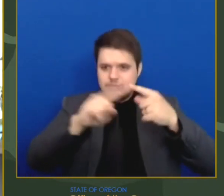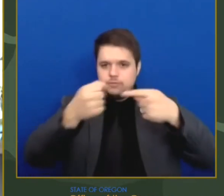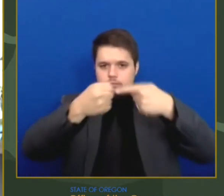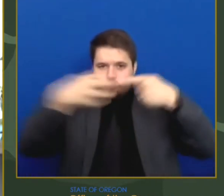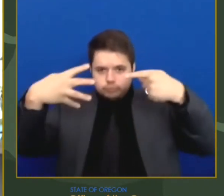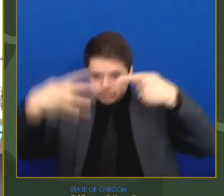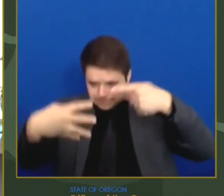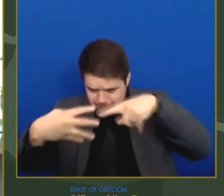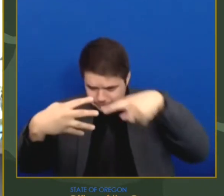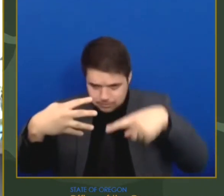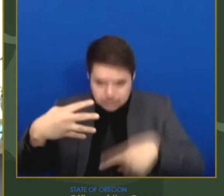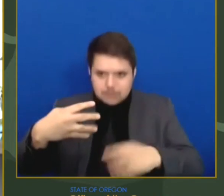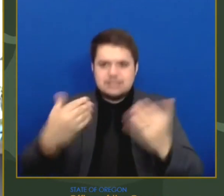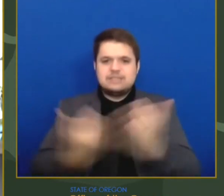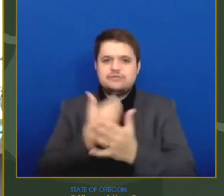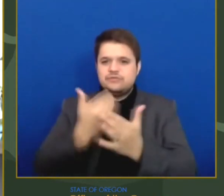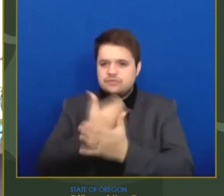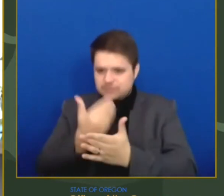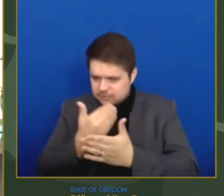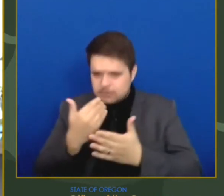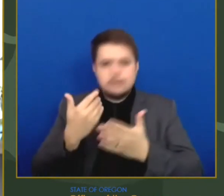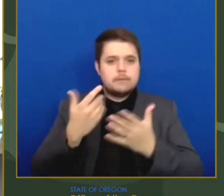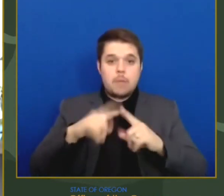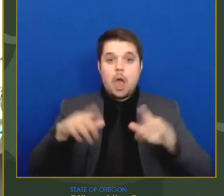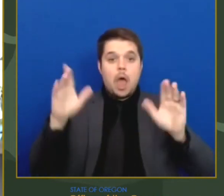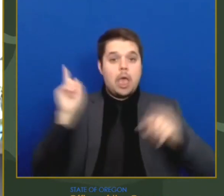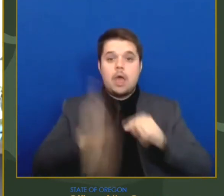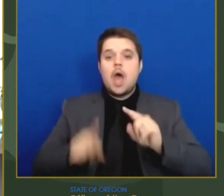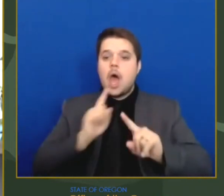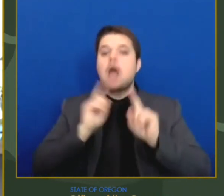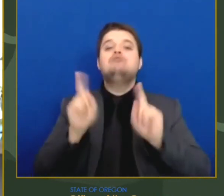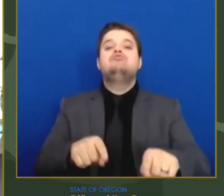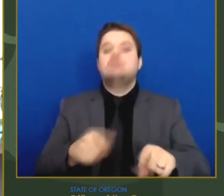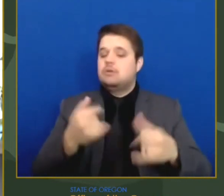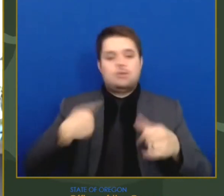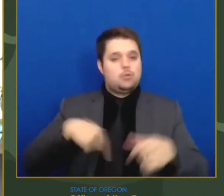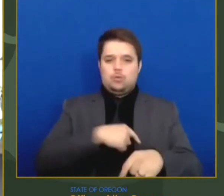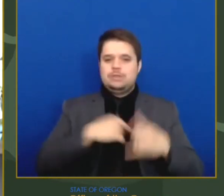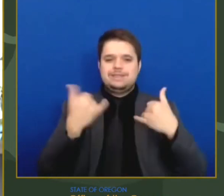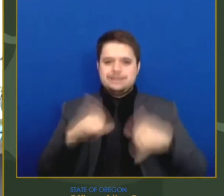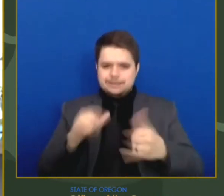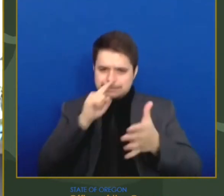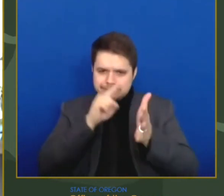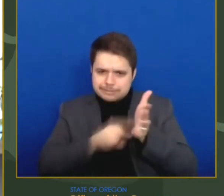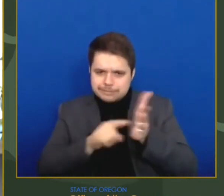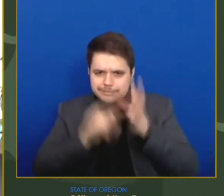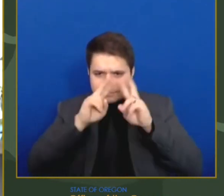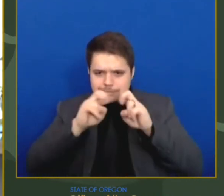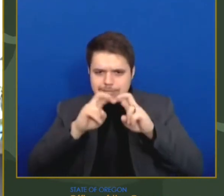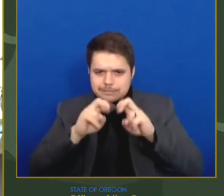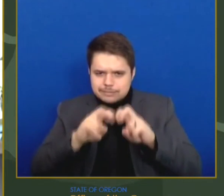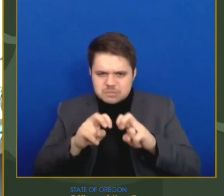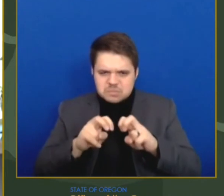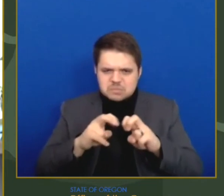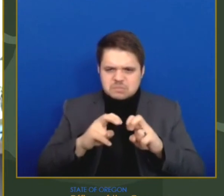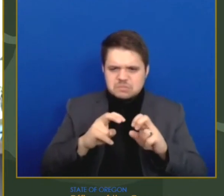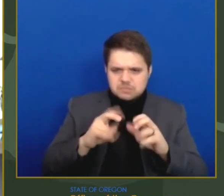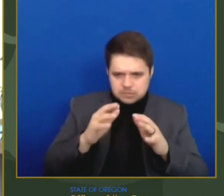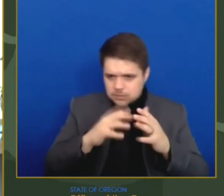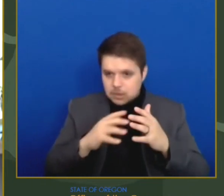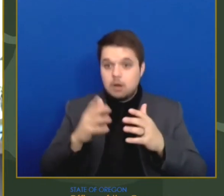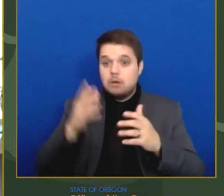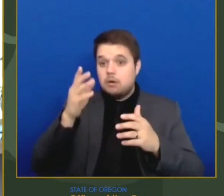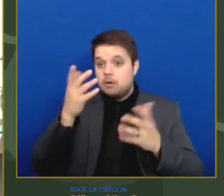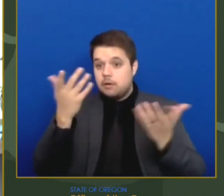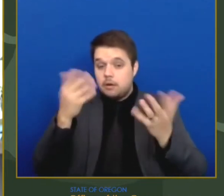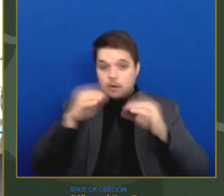yet. More investigation is necessary to better understand how prevalent they are in Oregon, if they